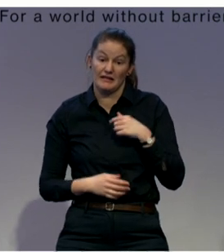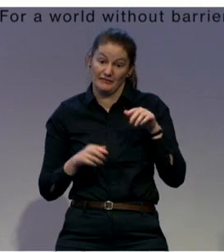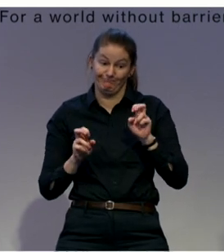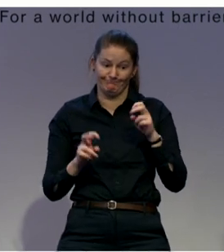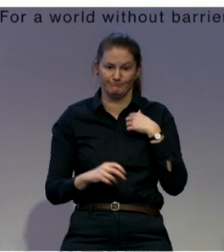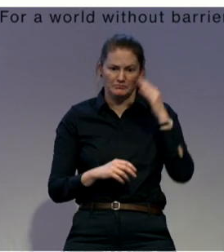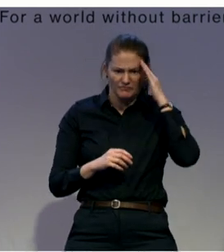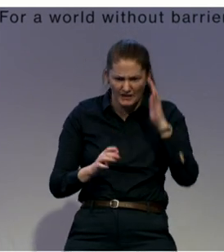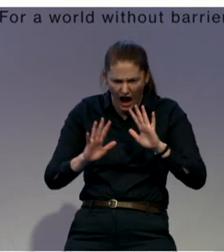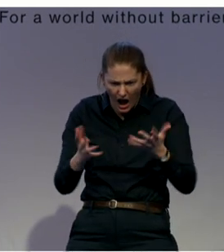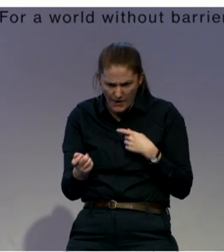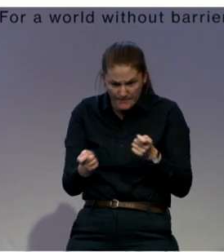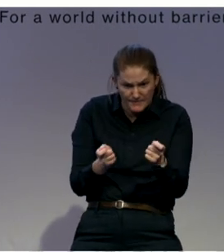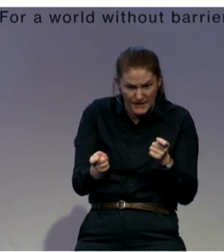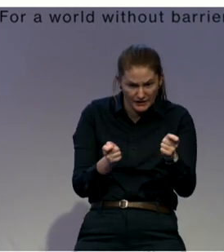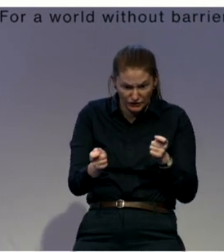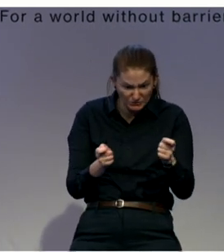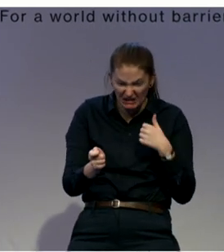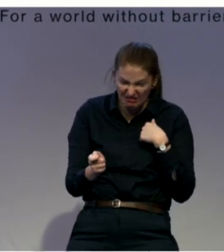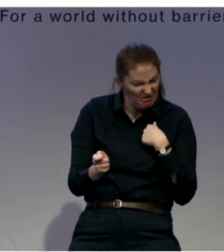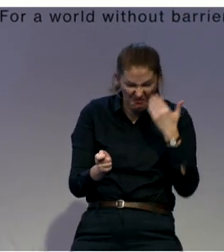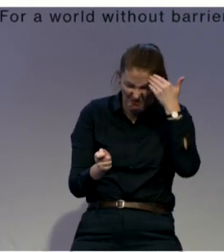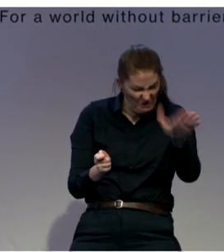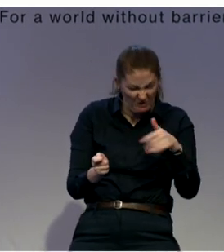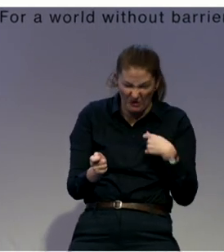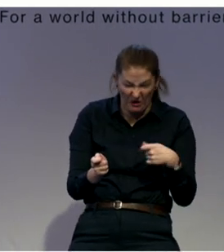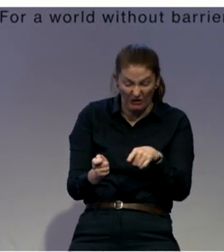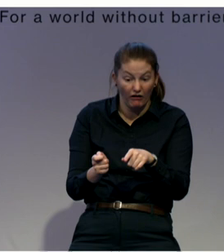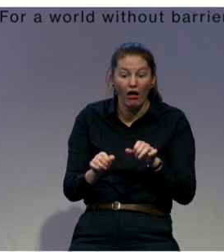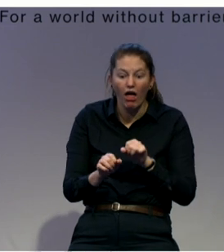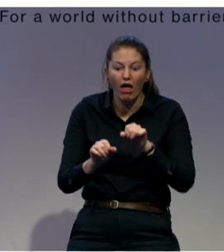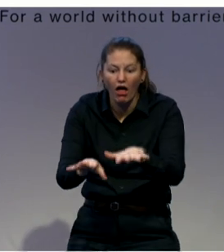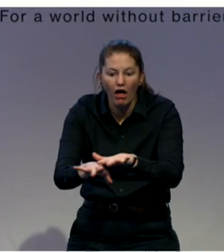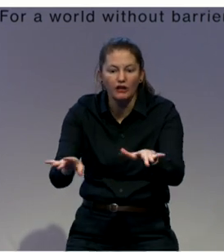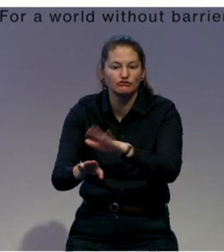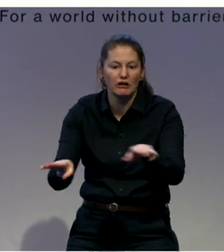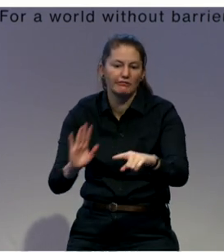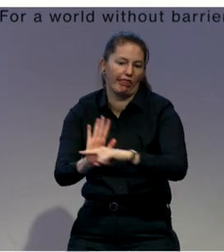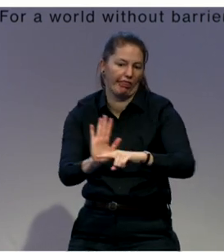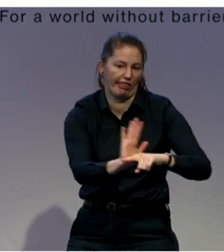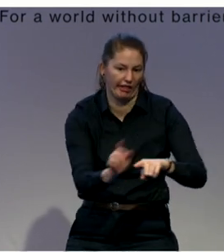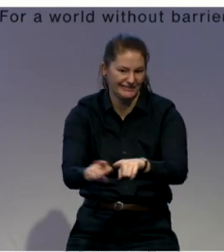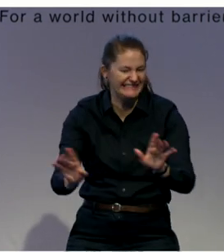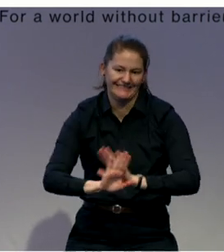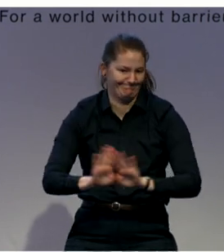Strategic review on national level, it's about knowledge of scope, scale and nature of the process.